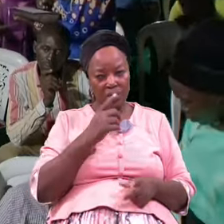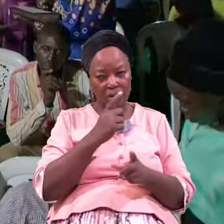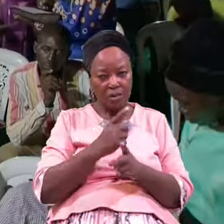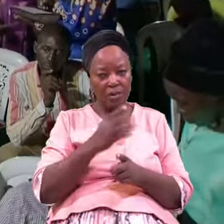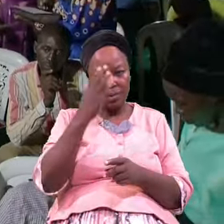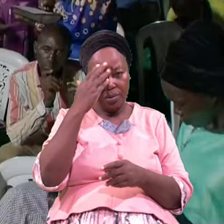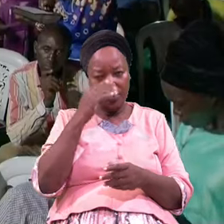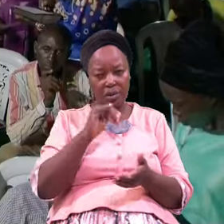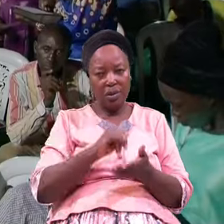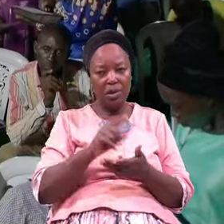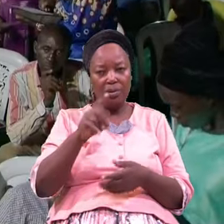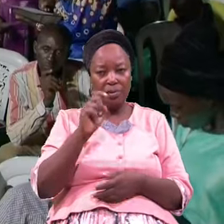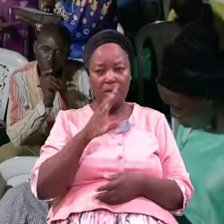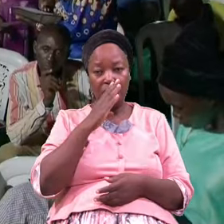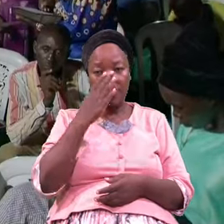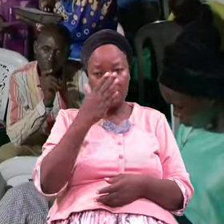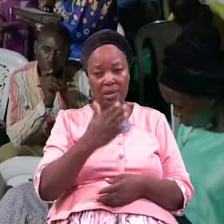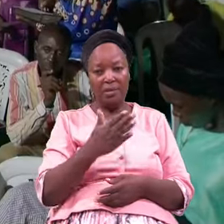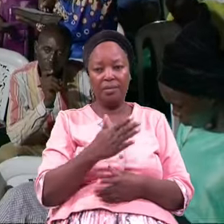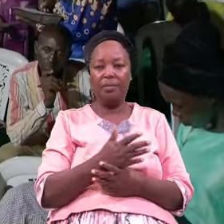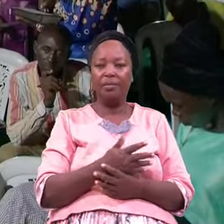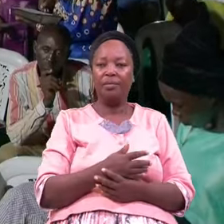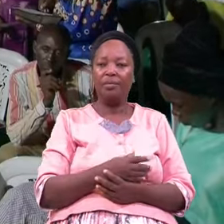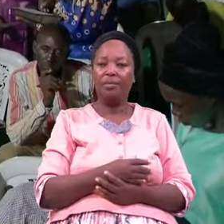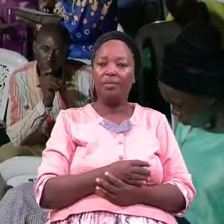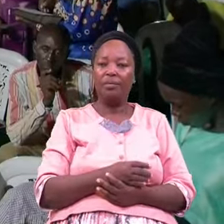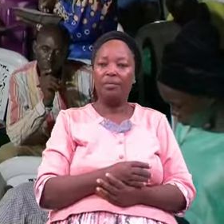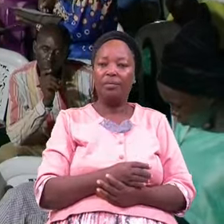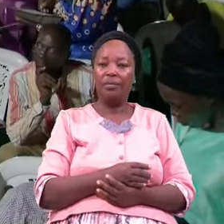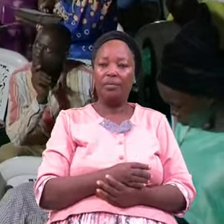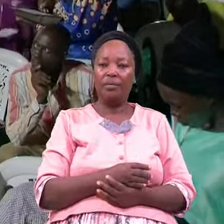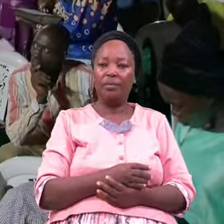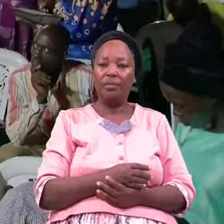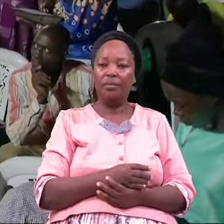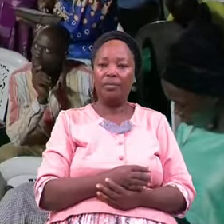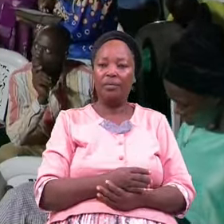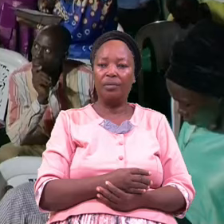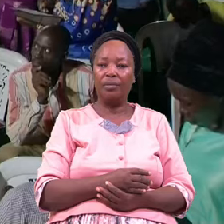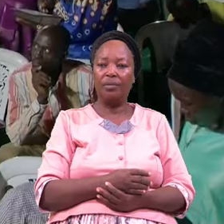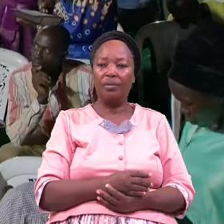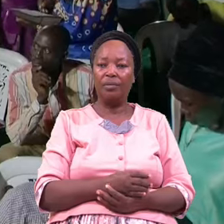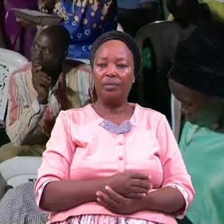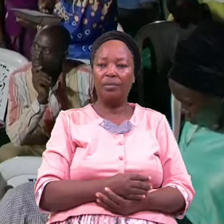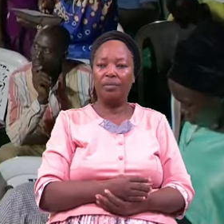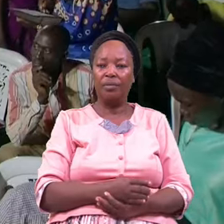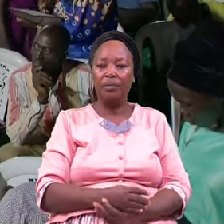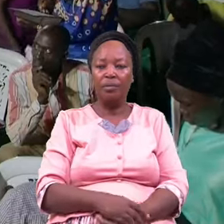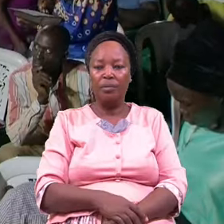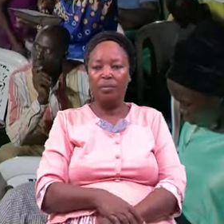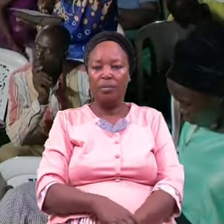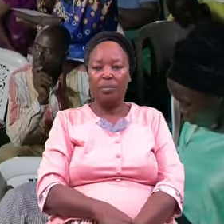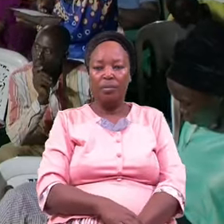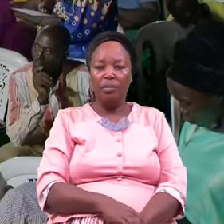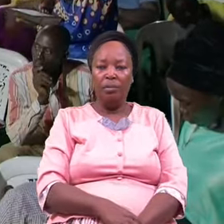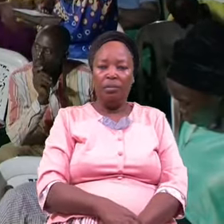In The Pekka That Is Pekka 14 The Deeper Life Bible Church There